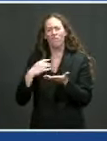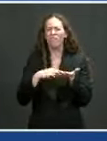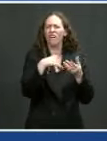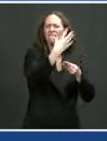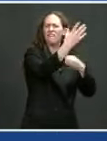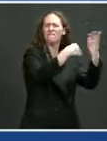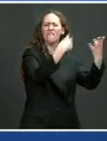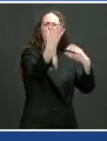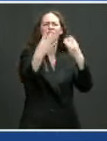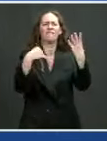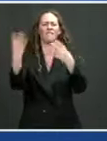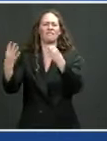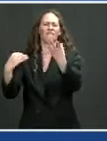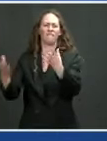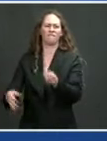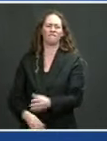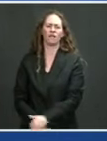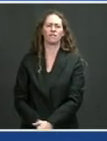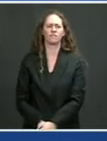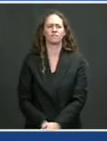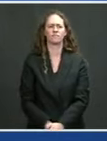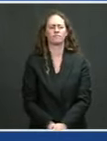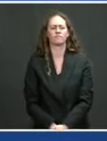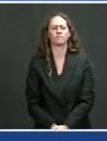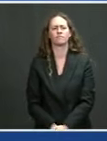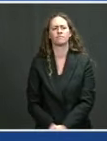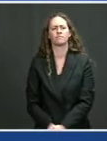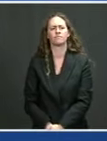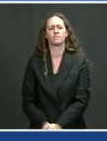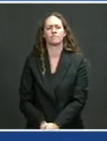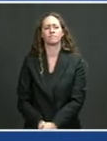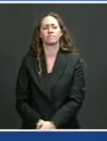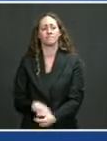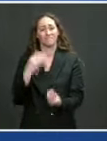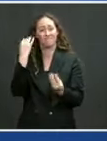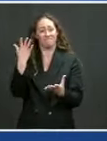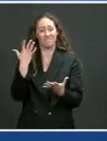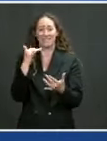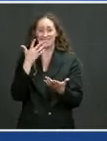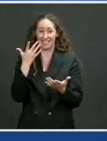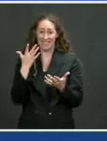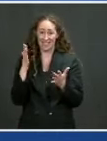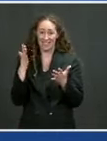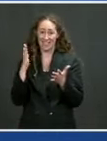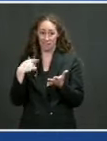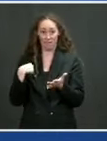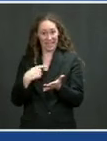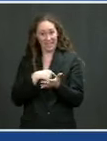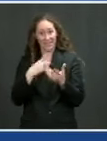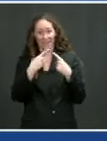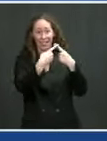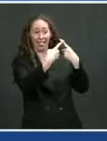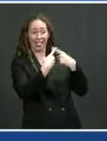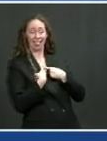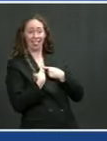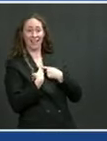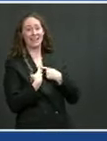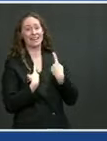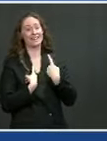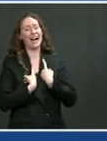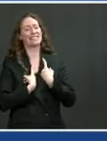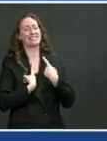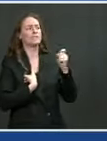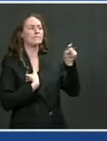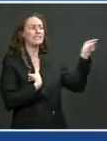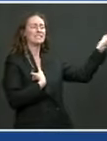need — what we need to do is lead an entirely new effort, an effort that involves working with the pharmaceutical companies